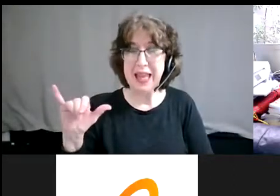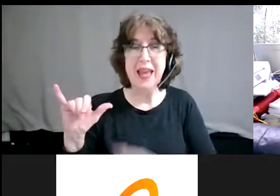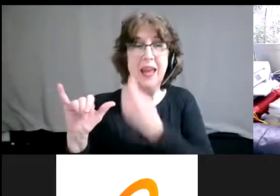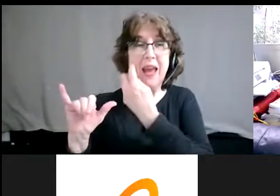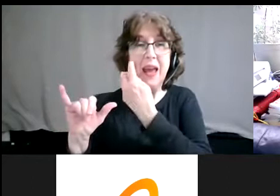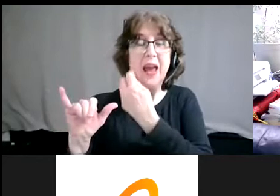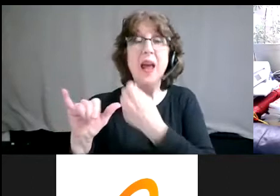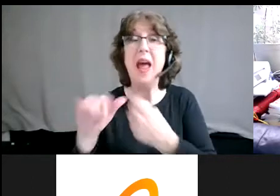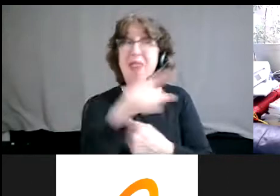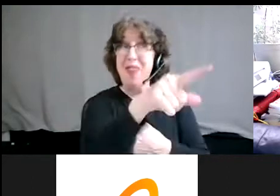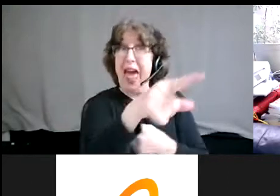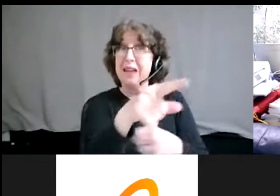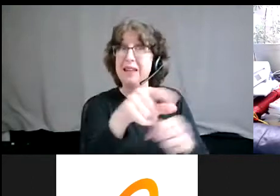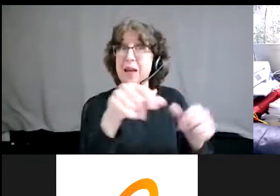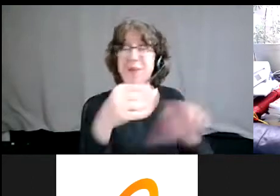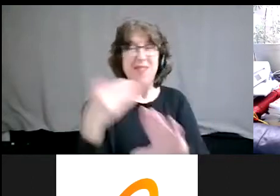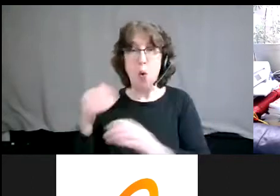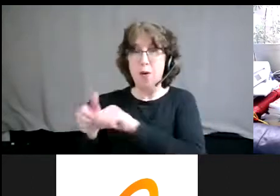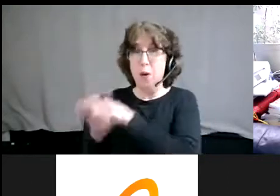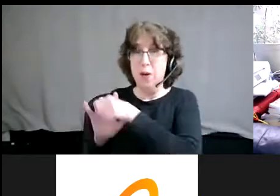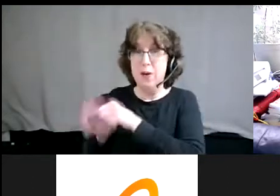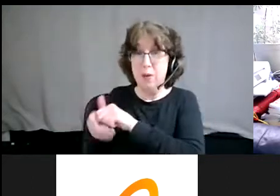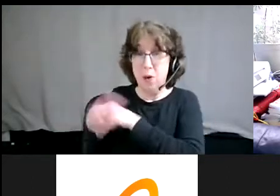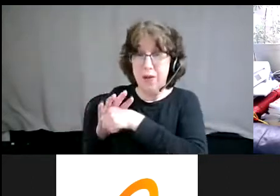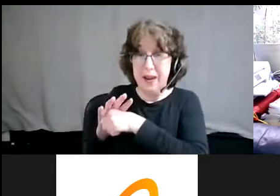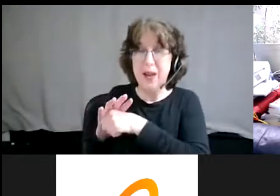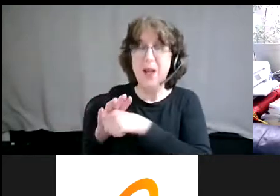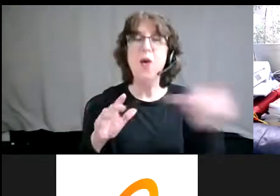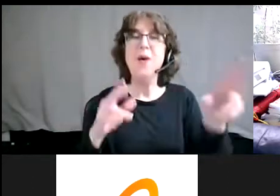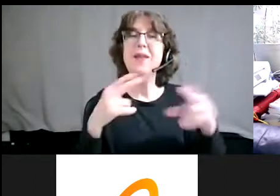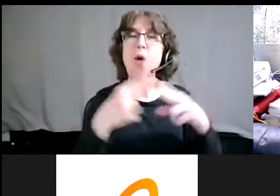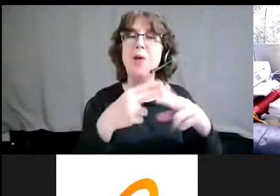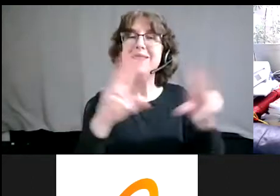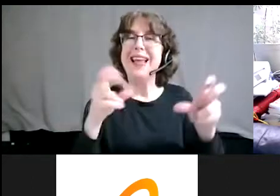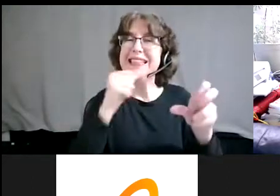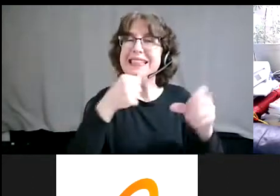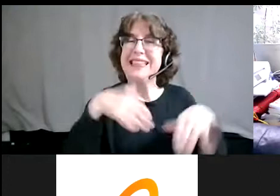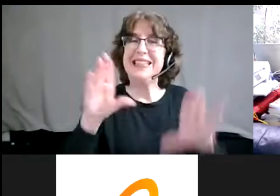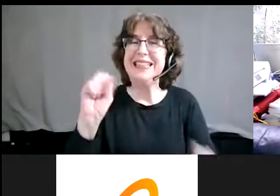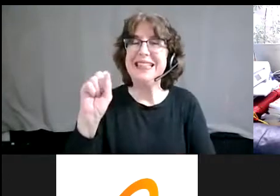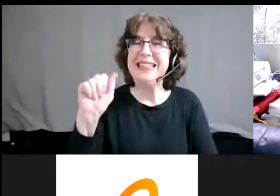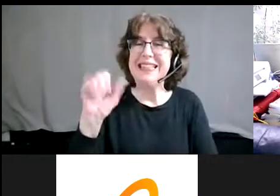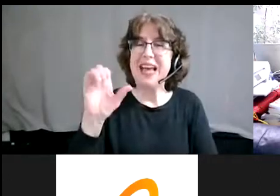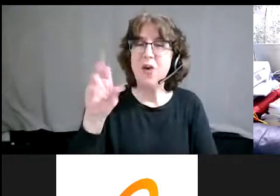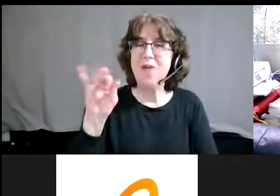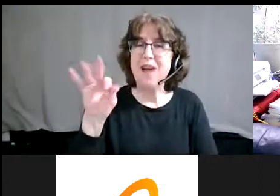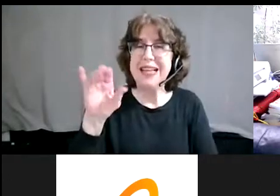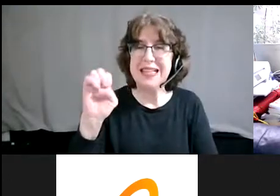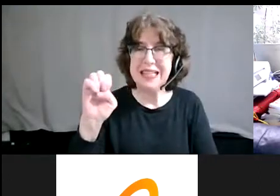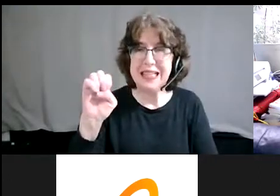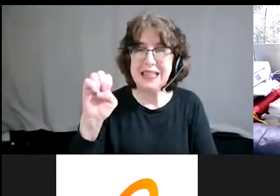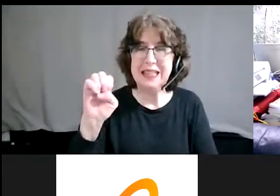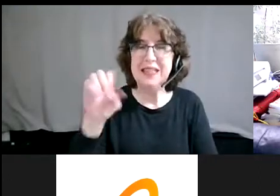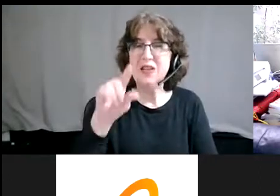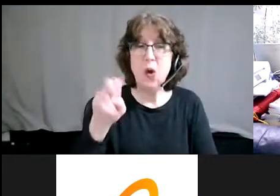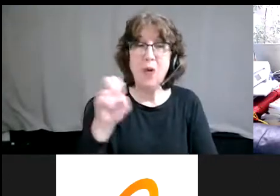zone and a sacrifice zone, especially in environmental racism is a neighborhood or an area where when you're